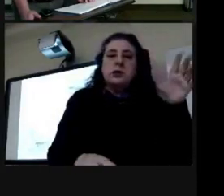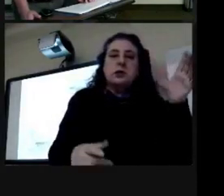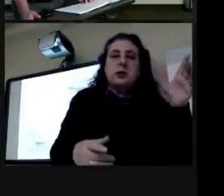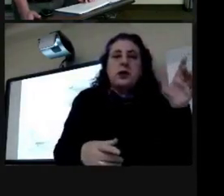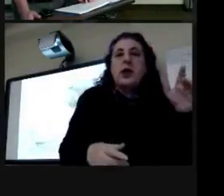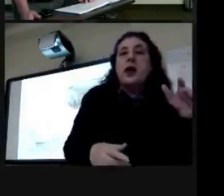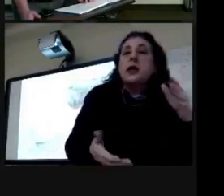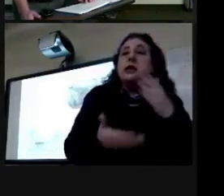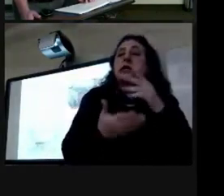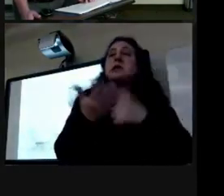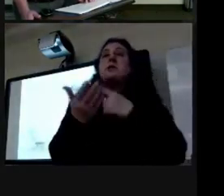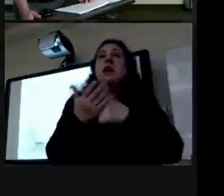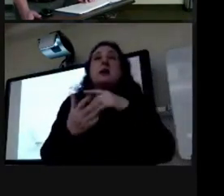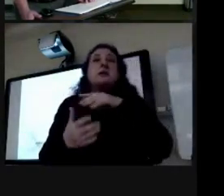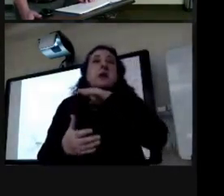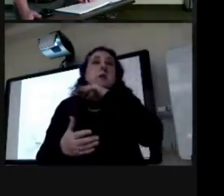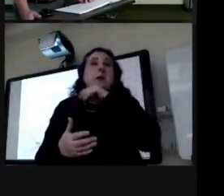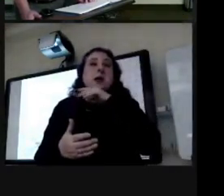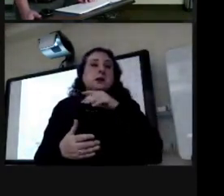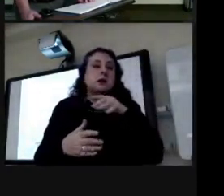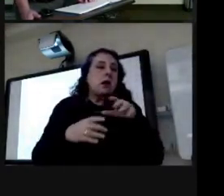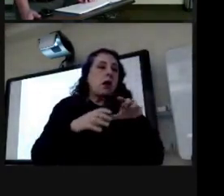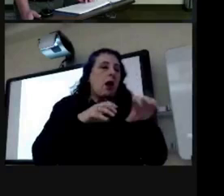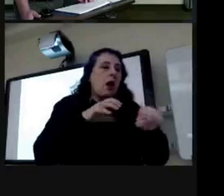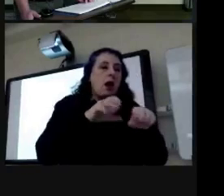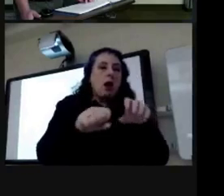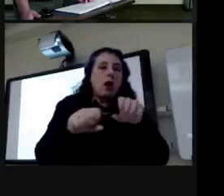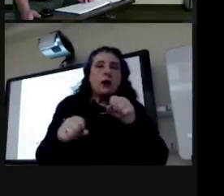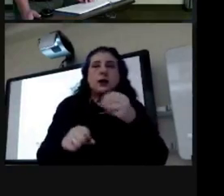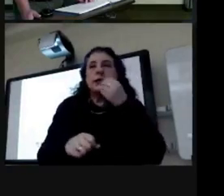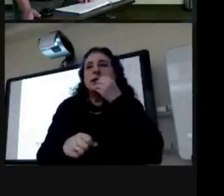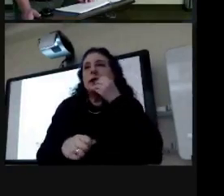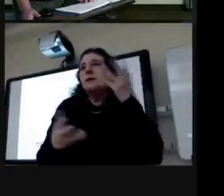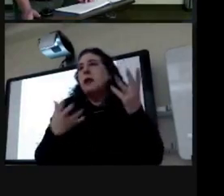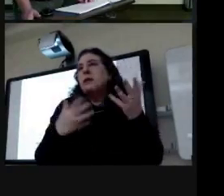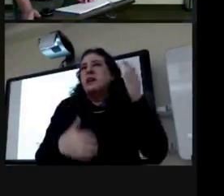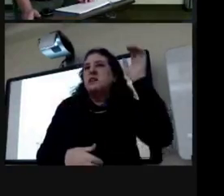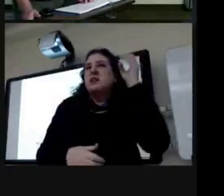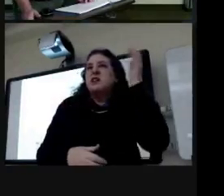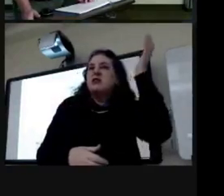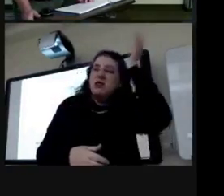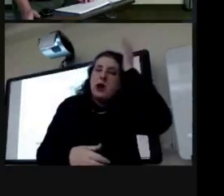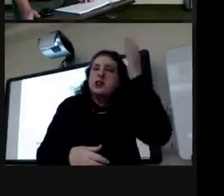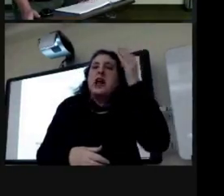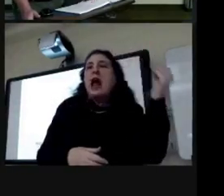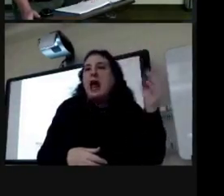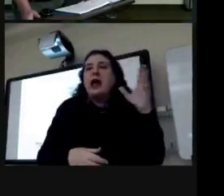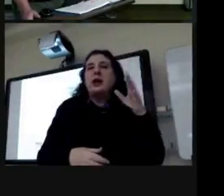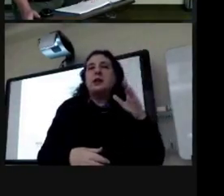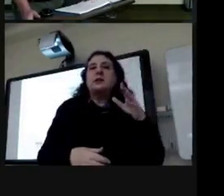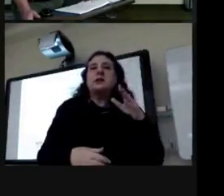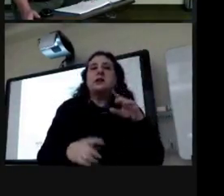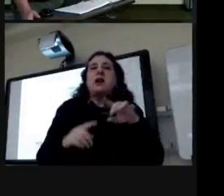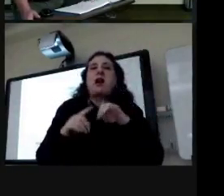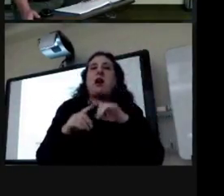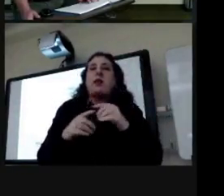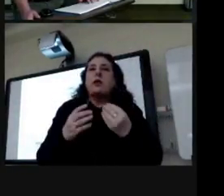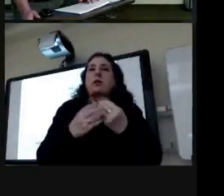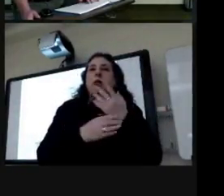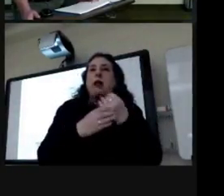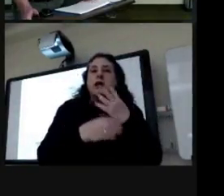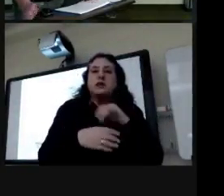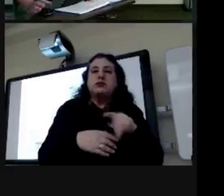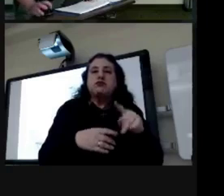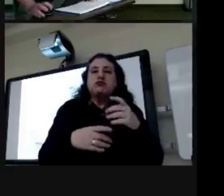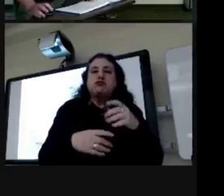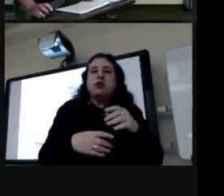not because those in favor of the pigs said at least then they might be trash um so that covers that i want to talk a little